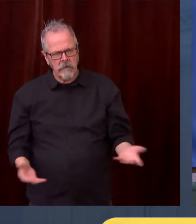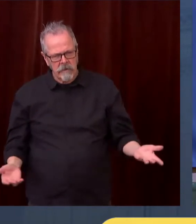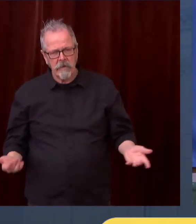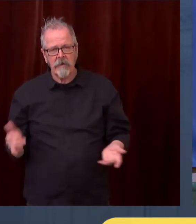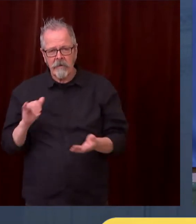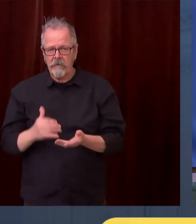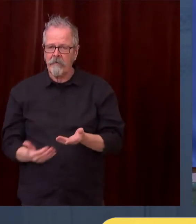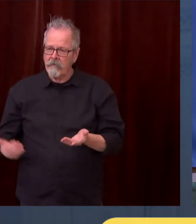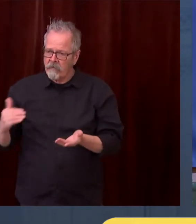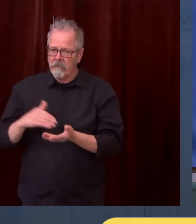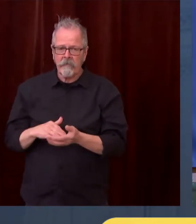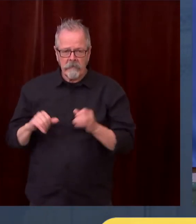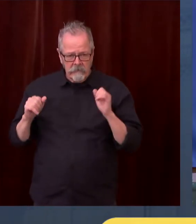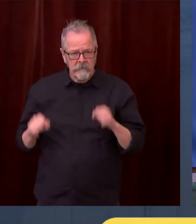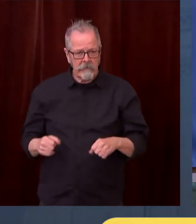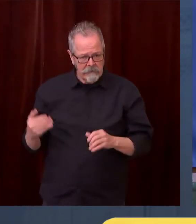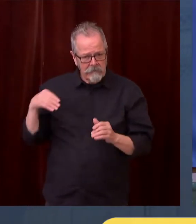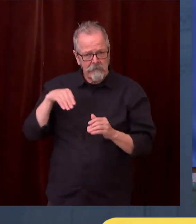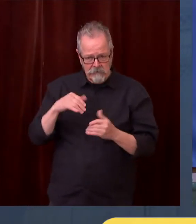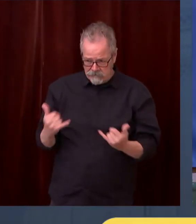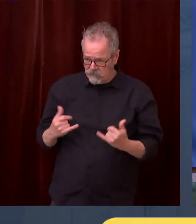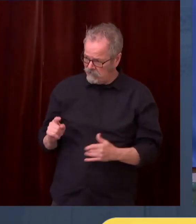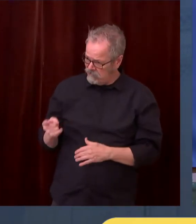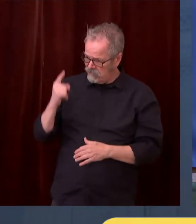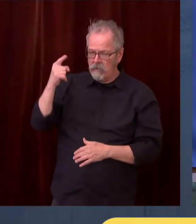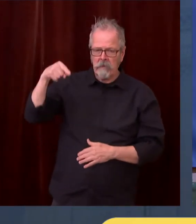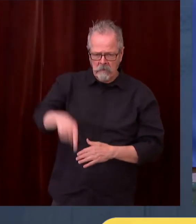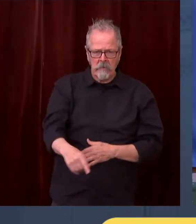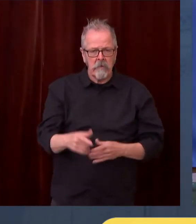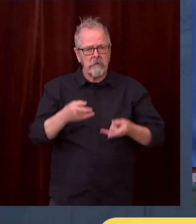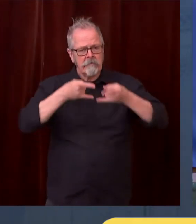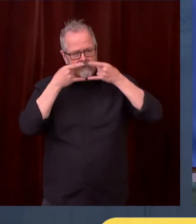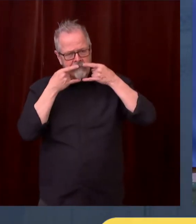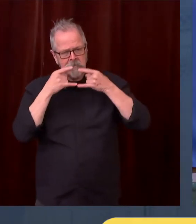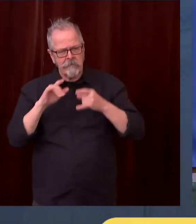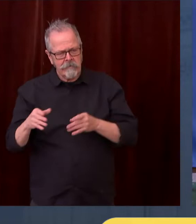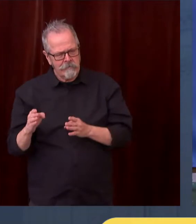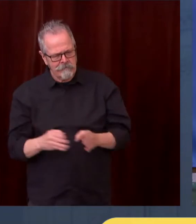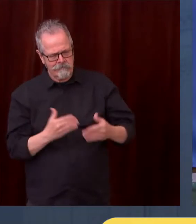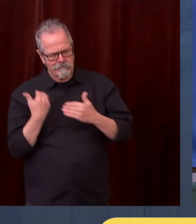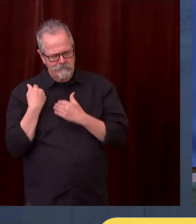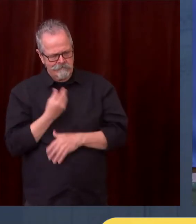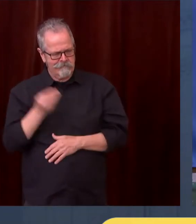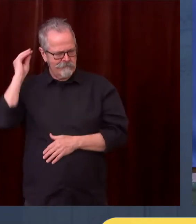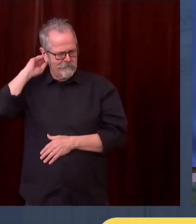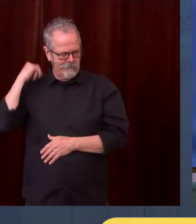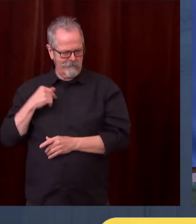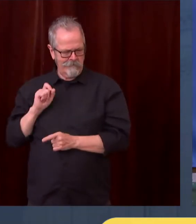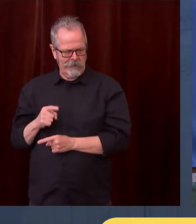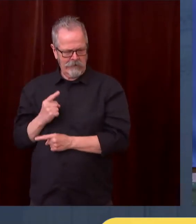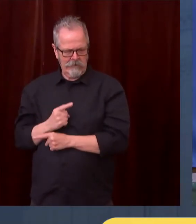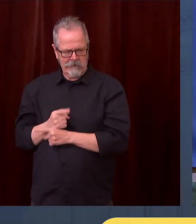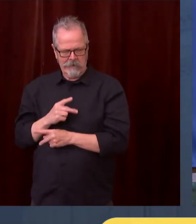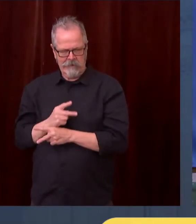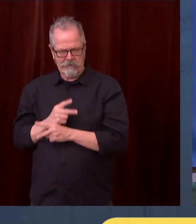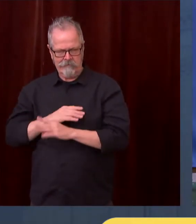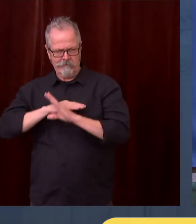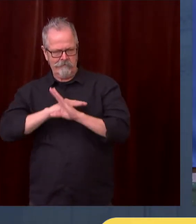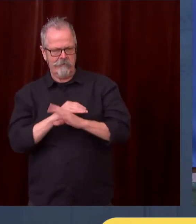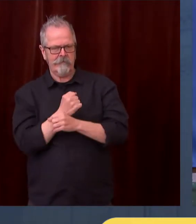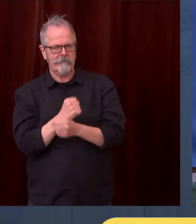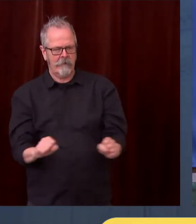putting our minds to it. So, no, I think it's actually the opposite. And I hope we'll be successful in this regard. Look, this is not fun business